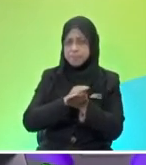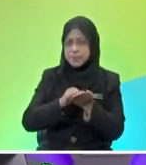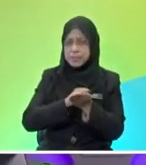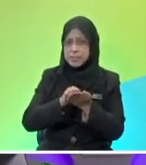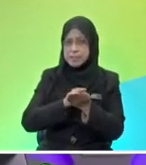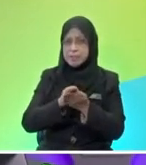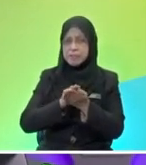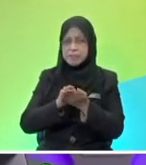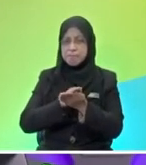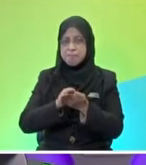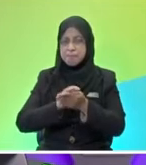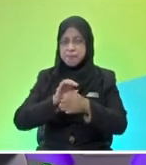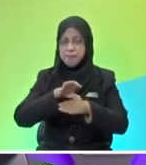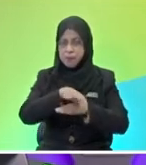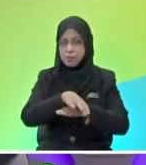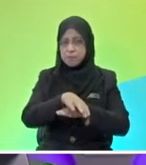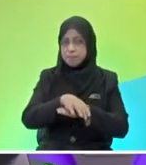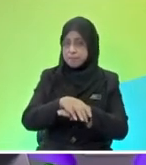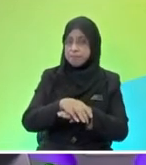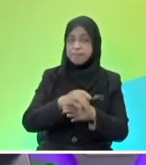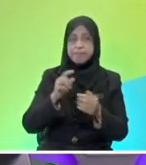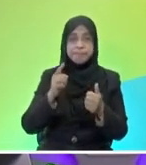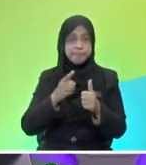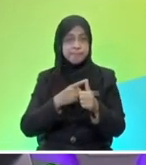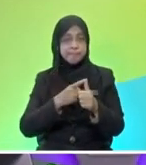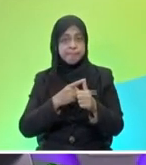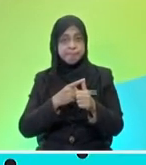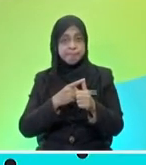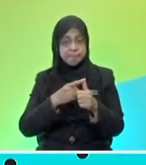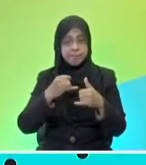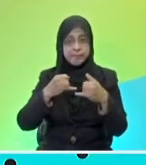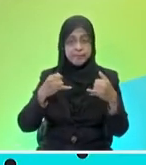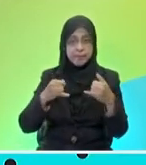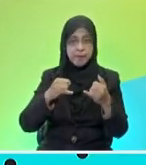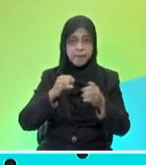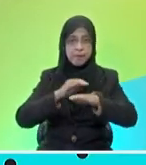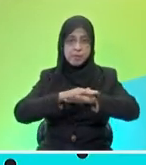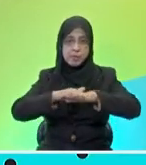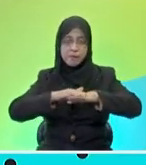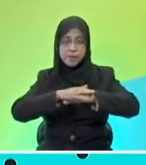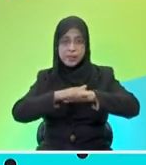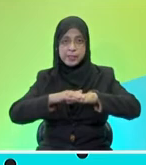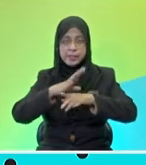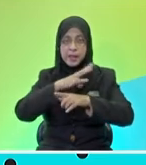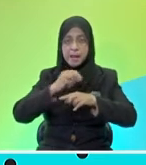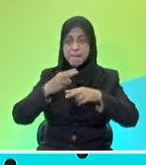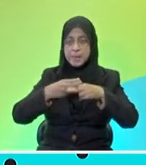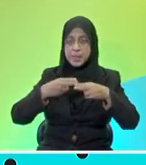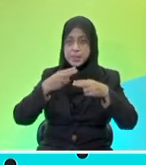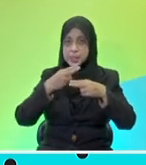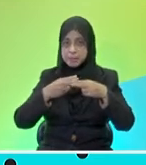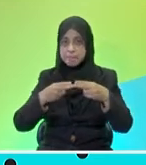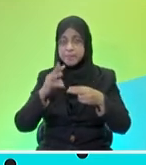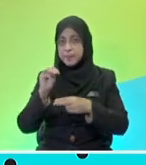2 factors that affect frictional force. The first is the type of surface and mass. Let us do a little